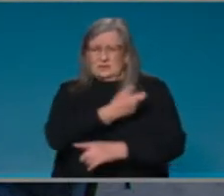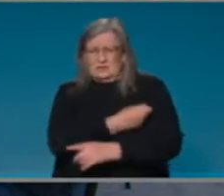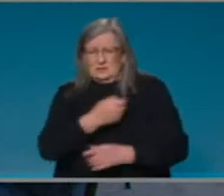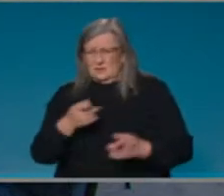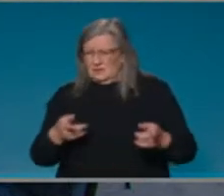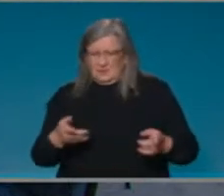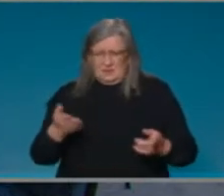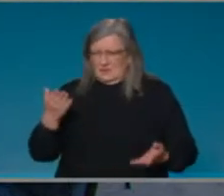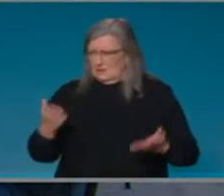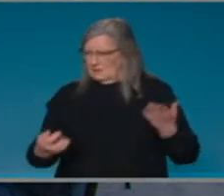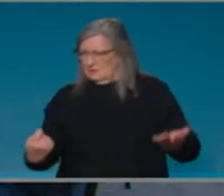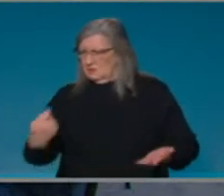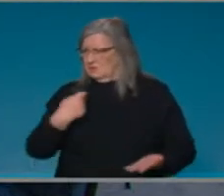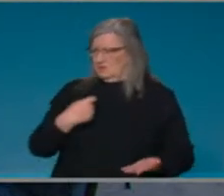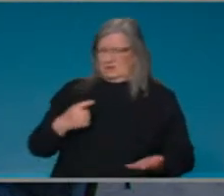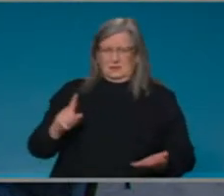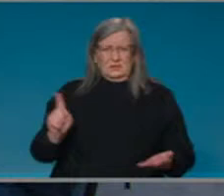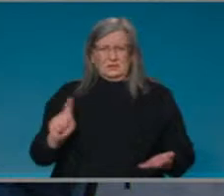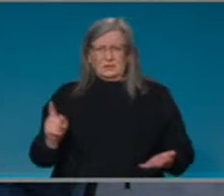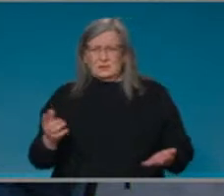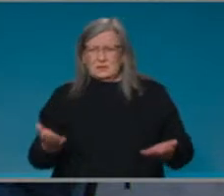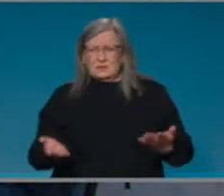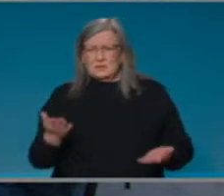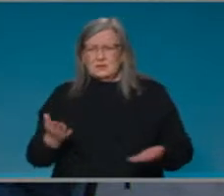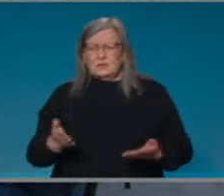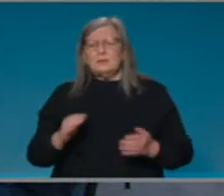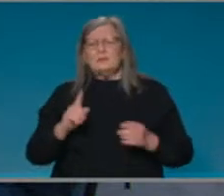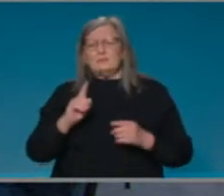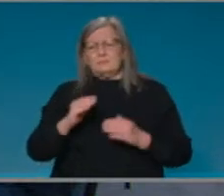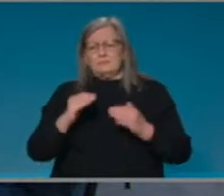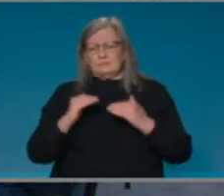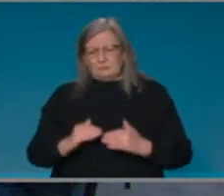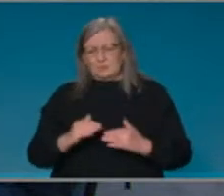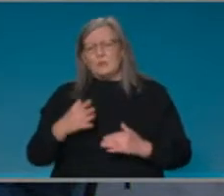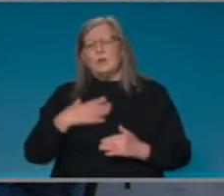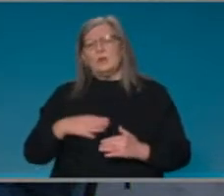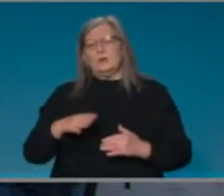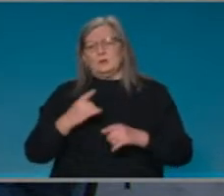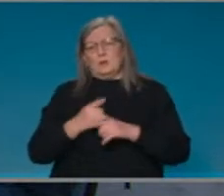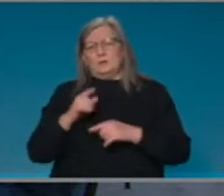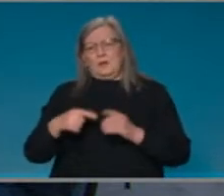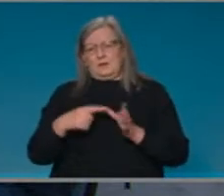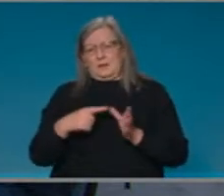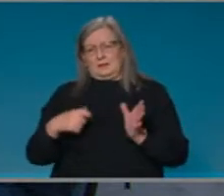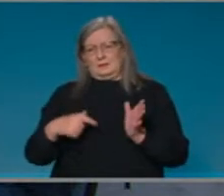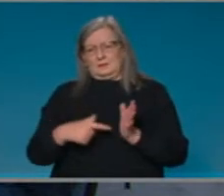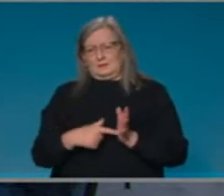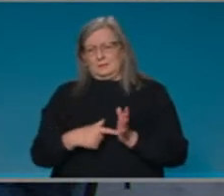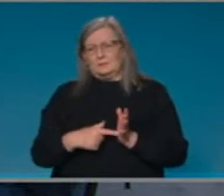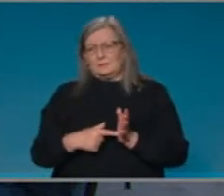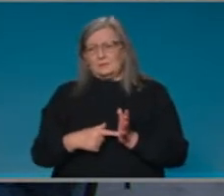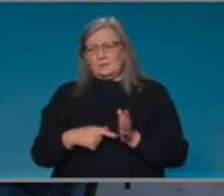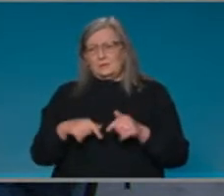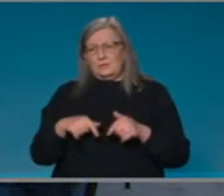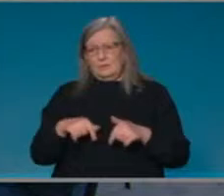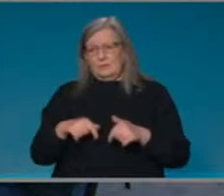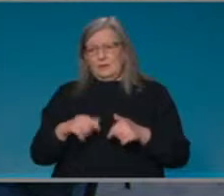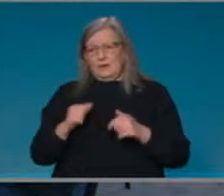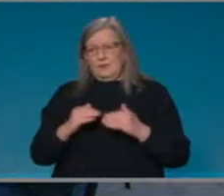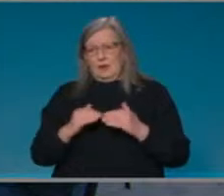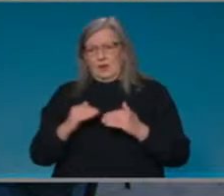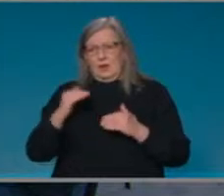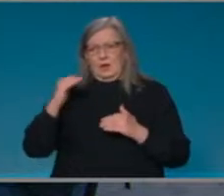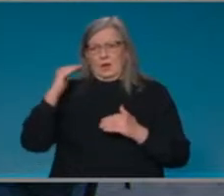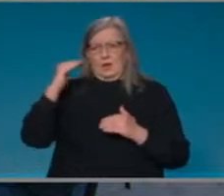ACT, if you have a population that is well over 70% first dose vaccinated, including that